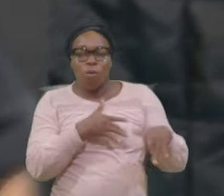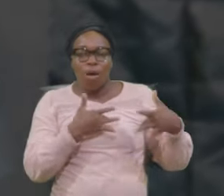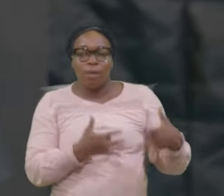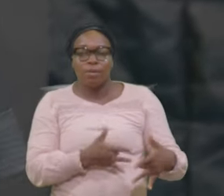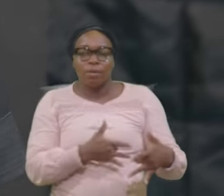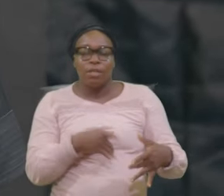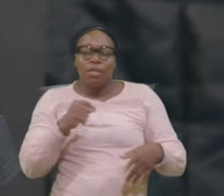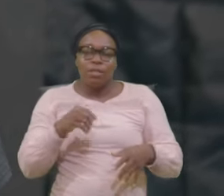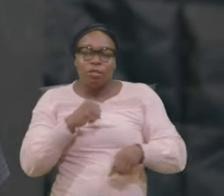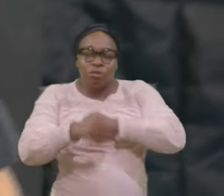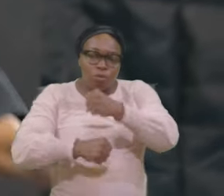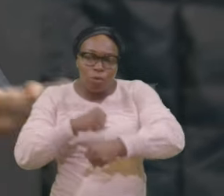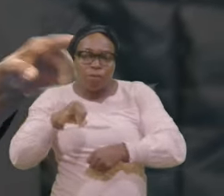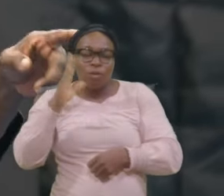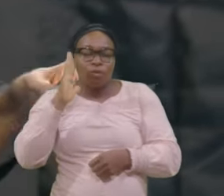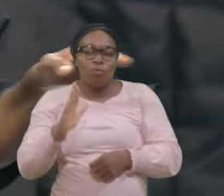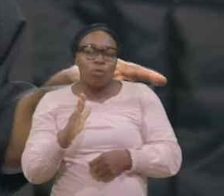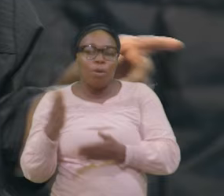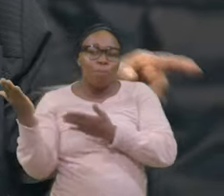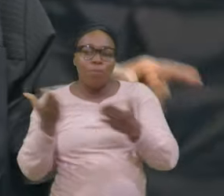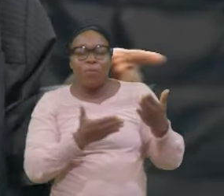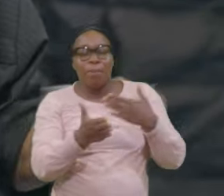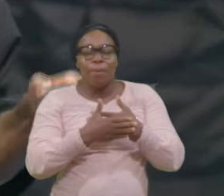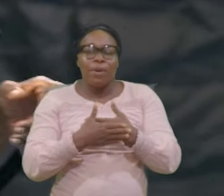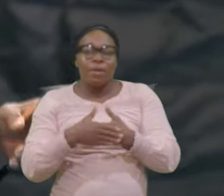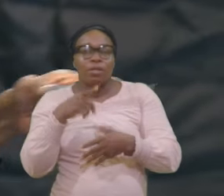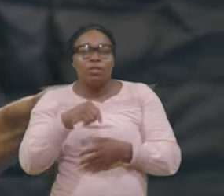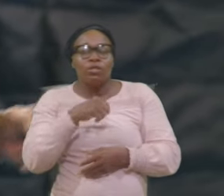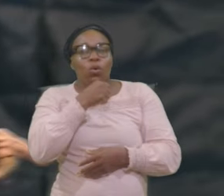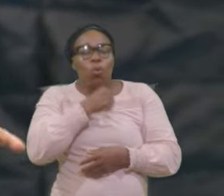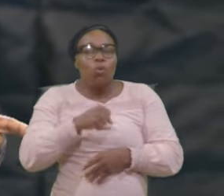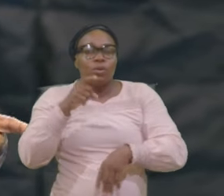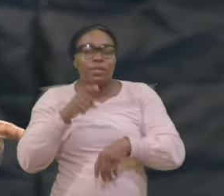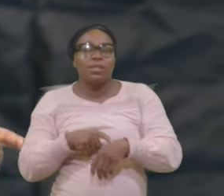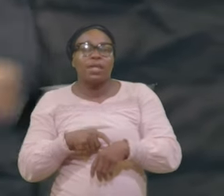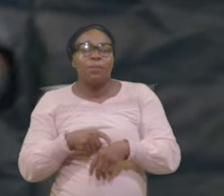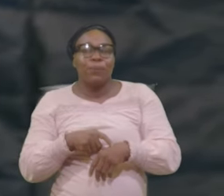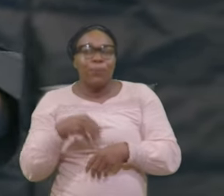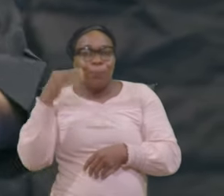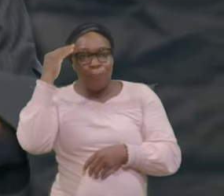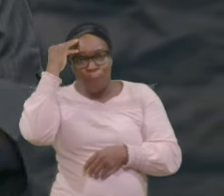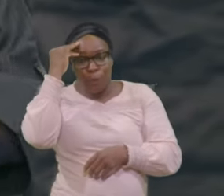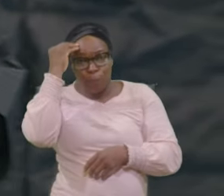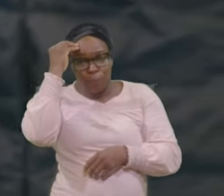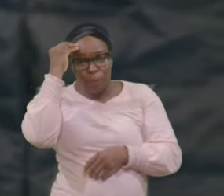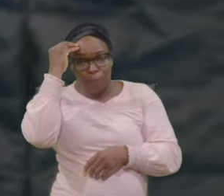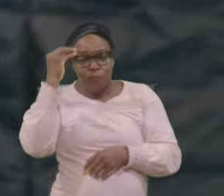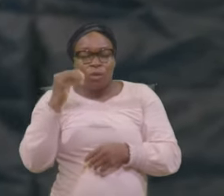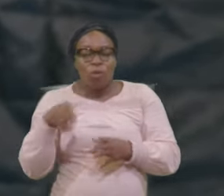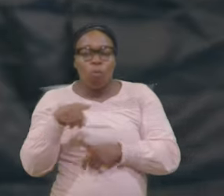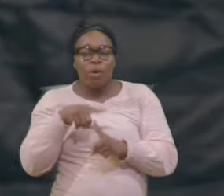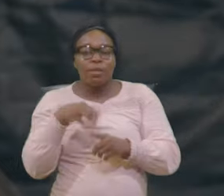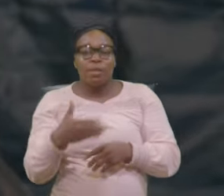suffering Will bring Back The old Time Memory When things Were good